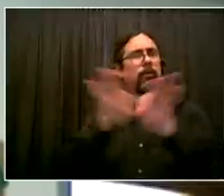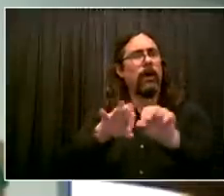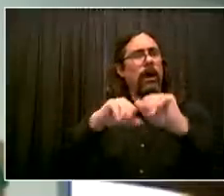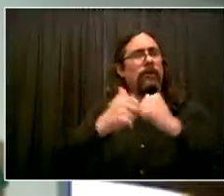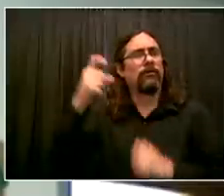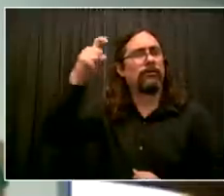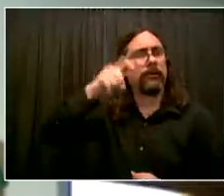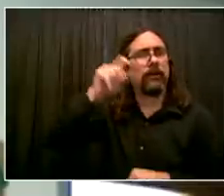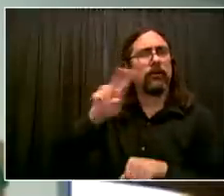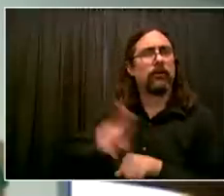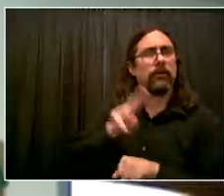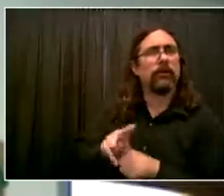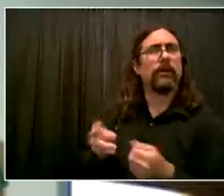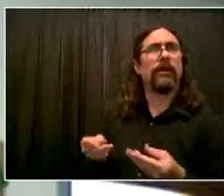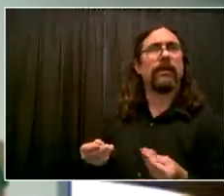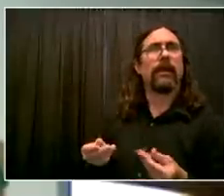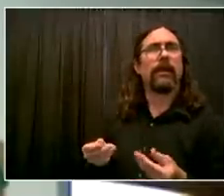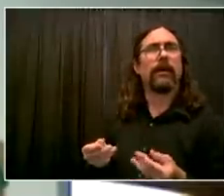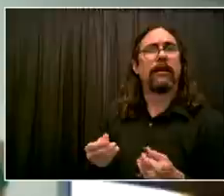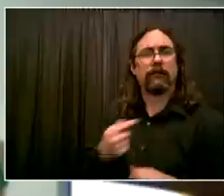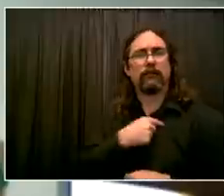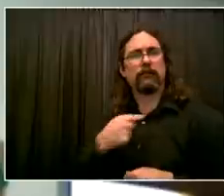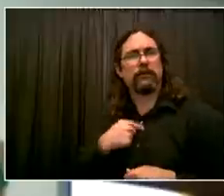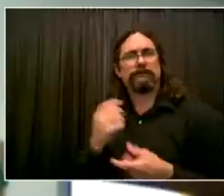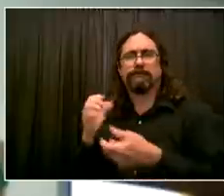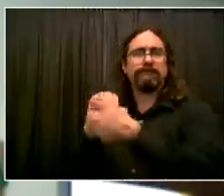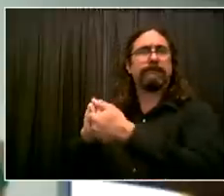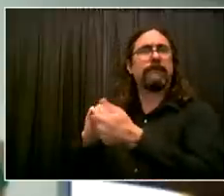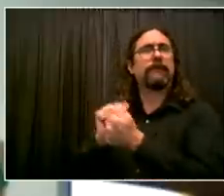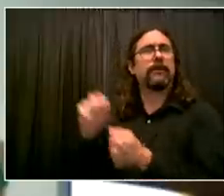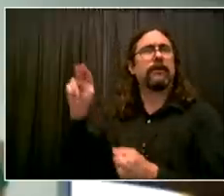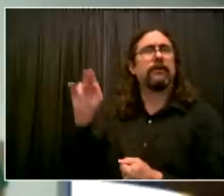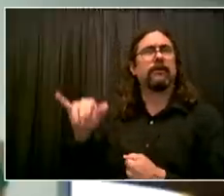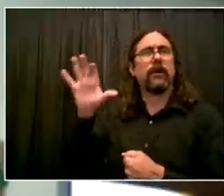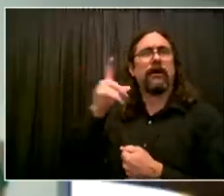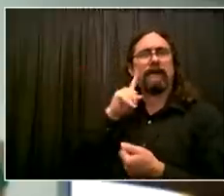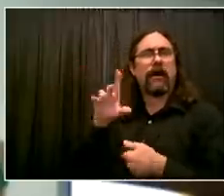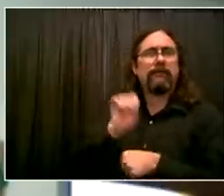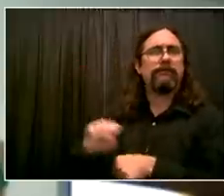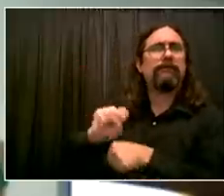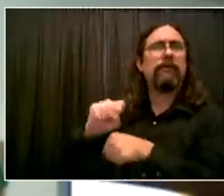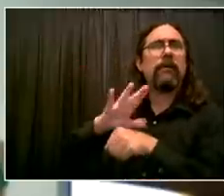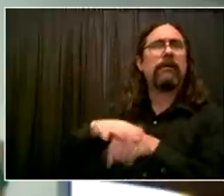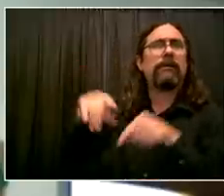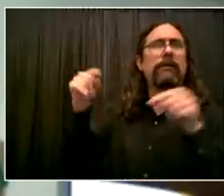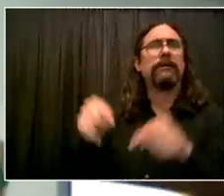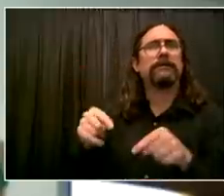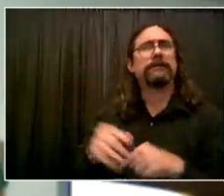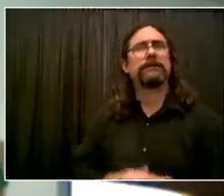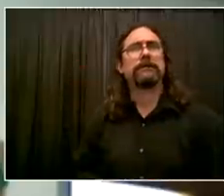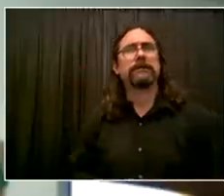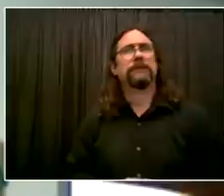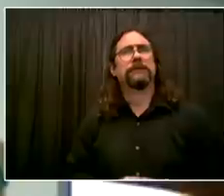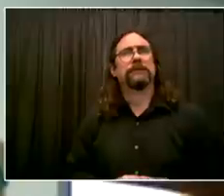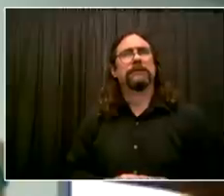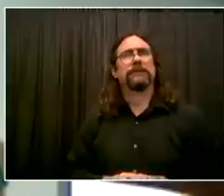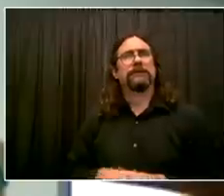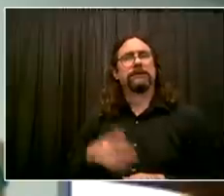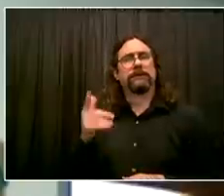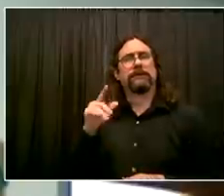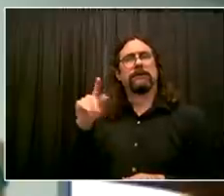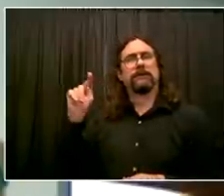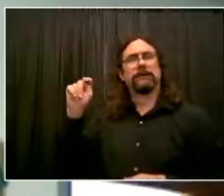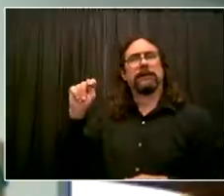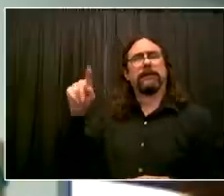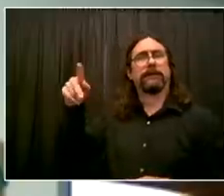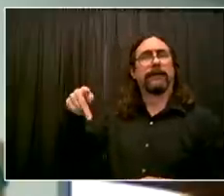the part of your plan that in list partners like the Trust for Public Land, I think is very powerful. It's going to take in all of the above type solution.